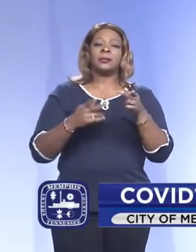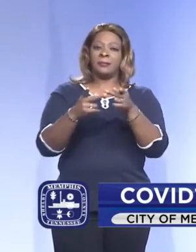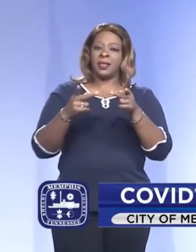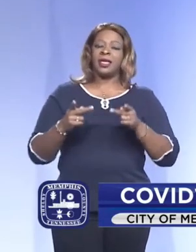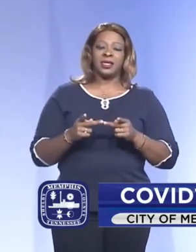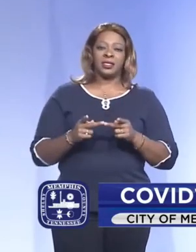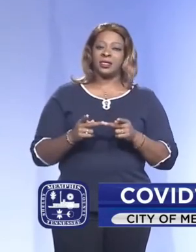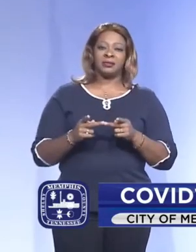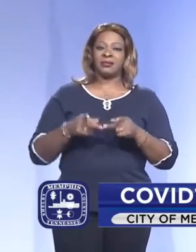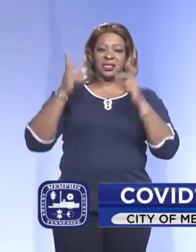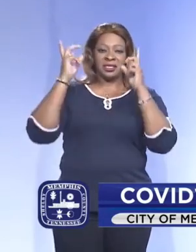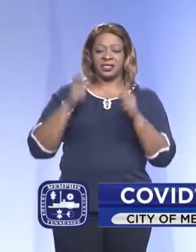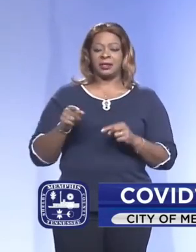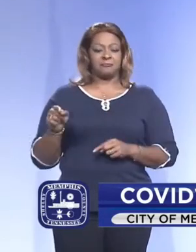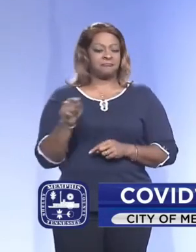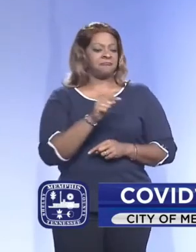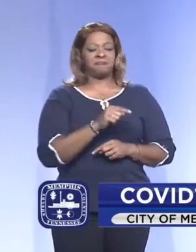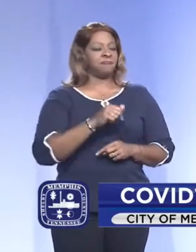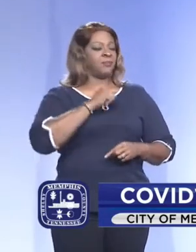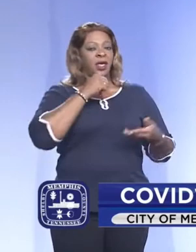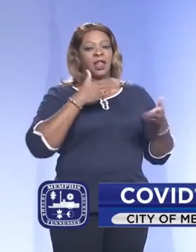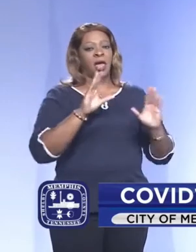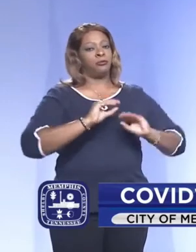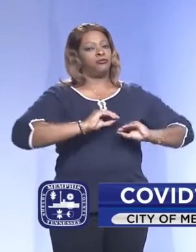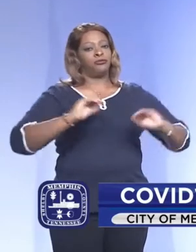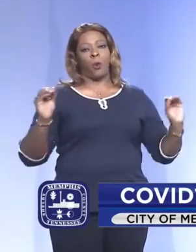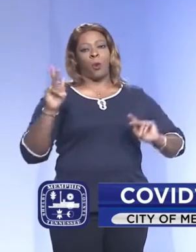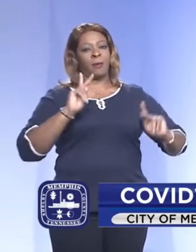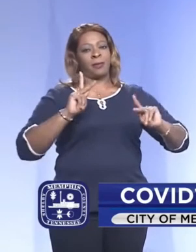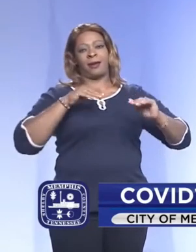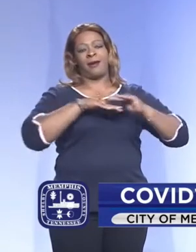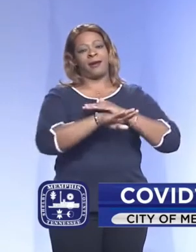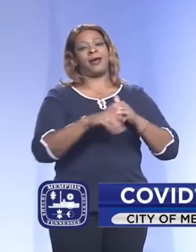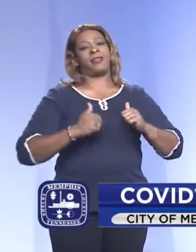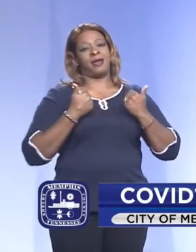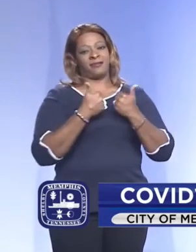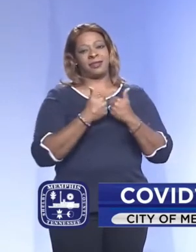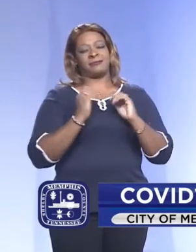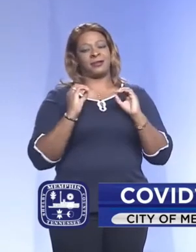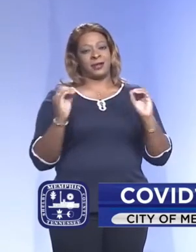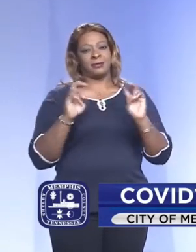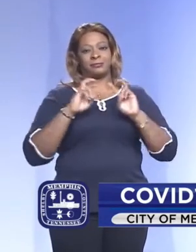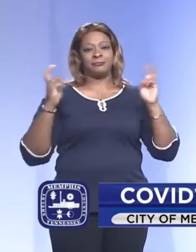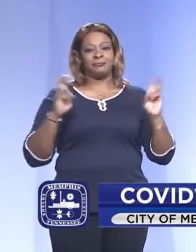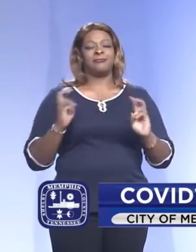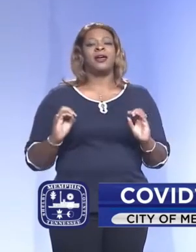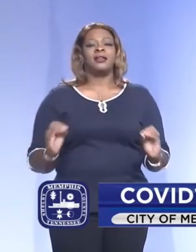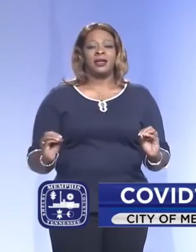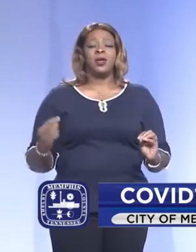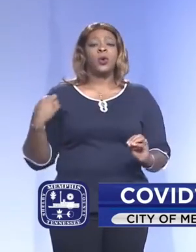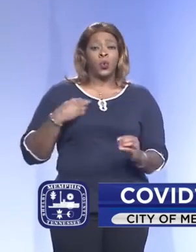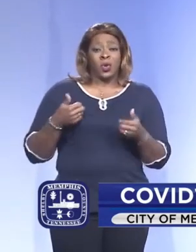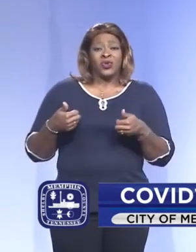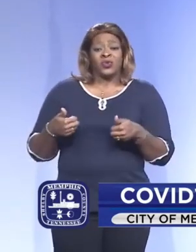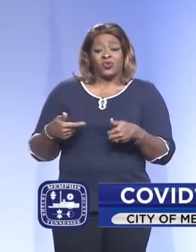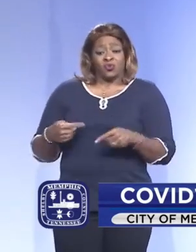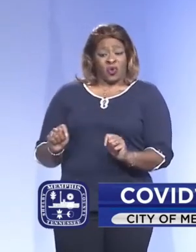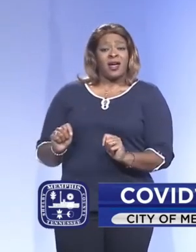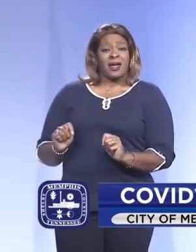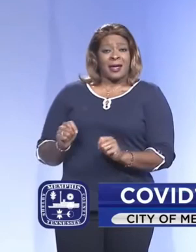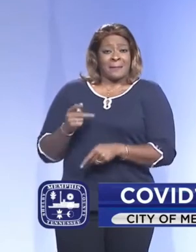that have decided not to allow any fans in the stands. We are trying to